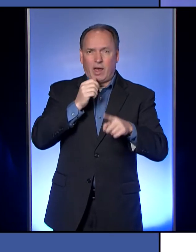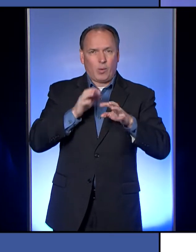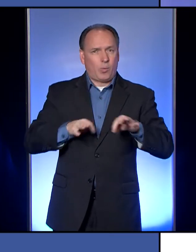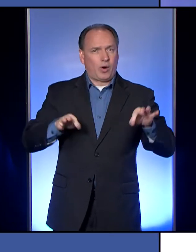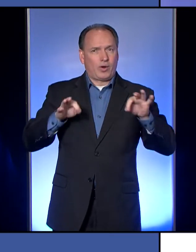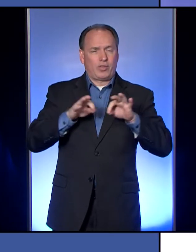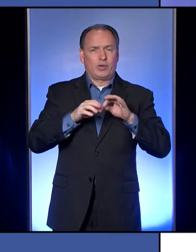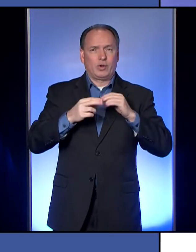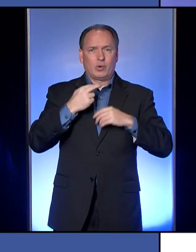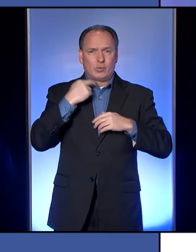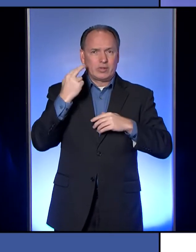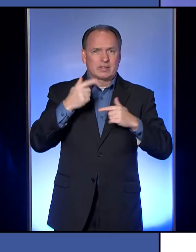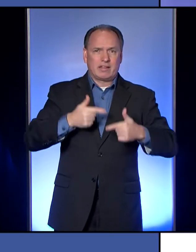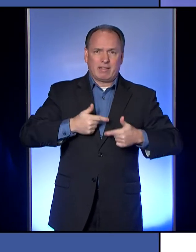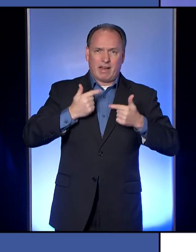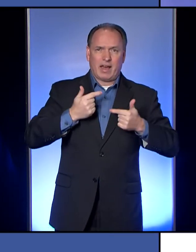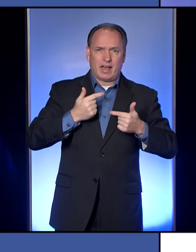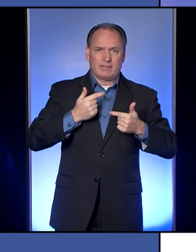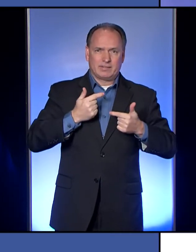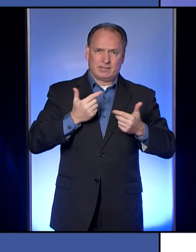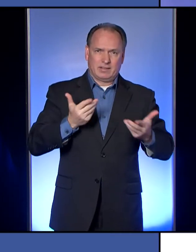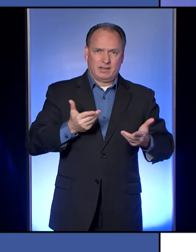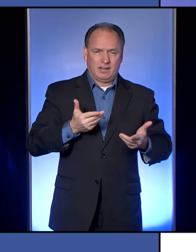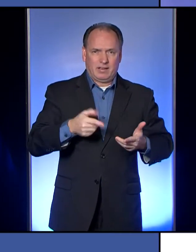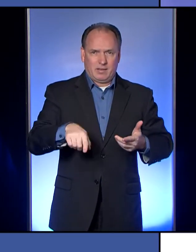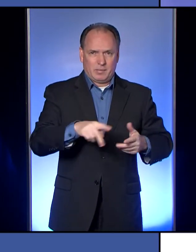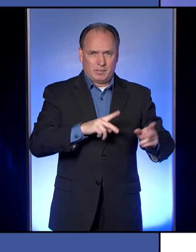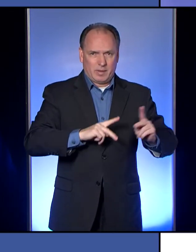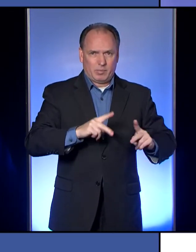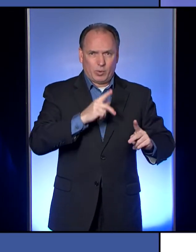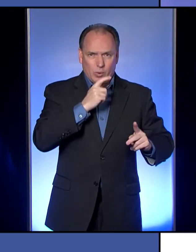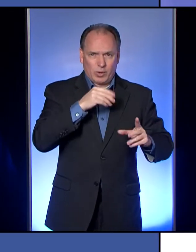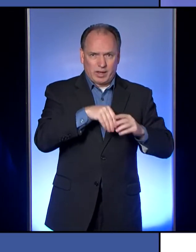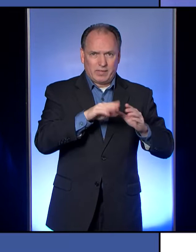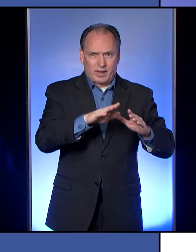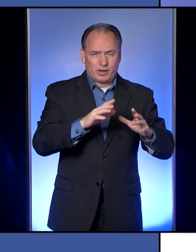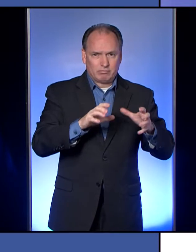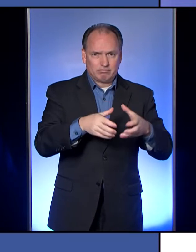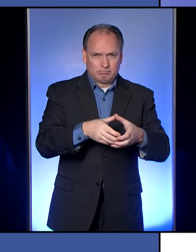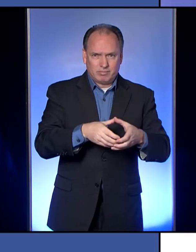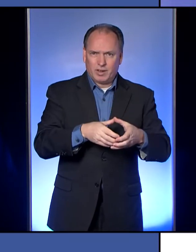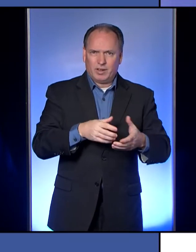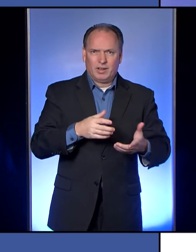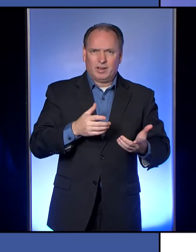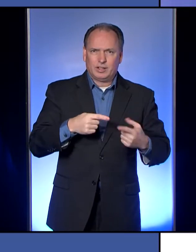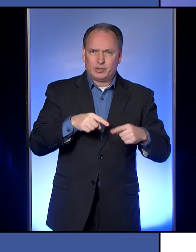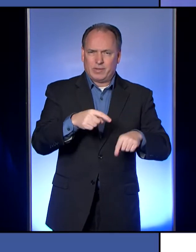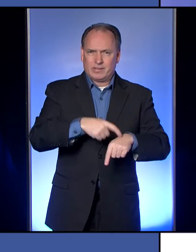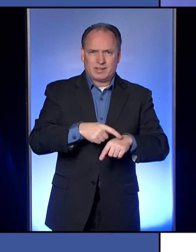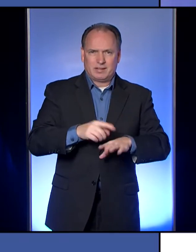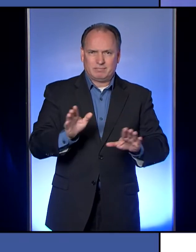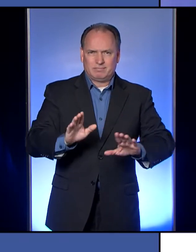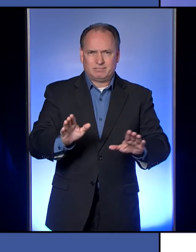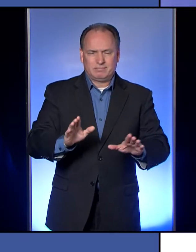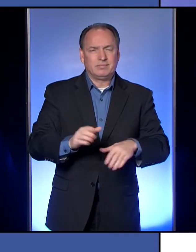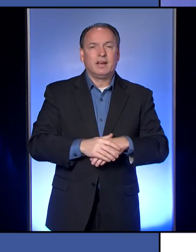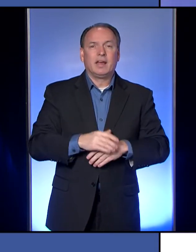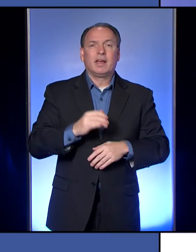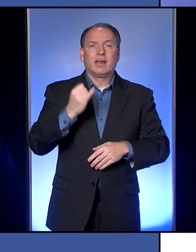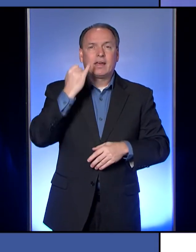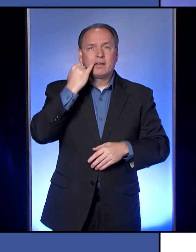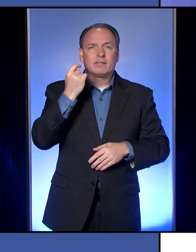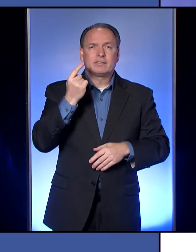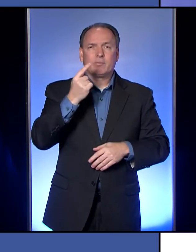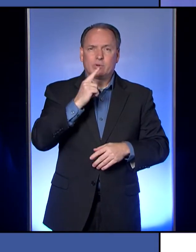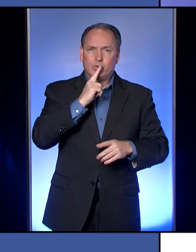risking the lives of the people in their congregation, um, during this particular time. And if anybody's, you know, concerned